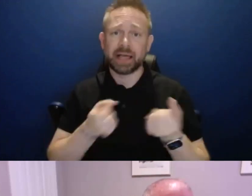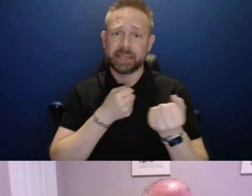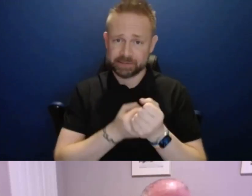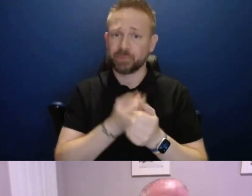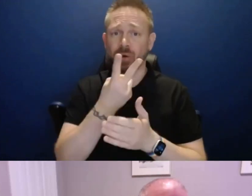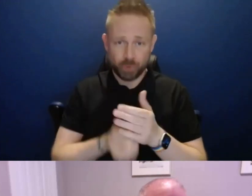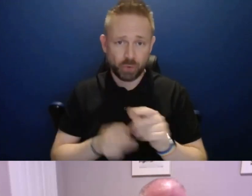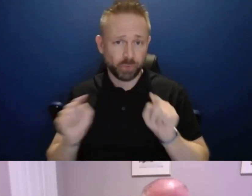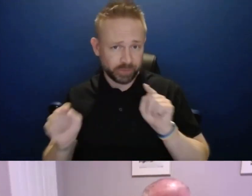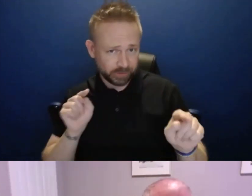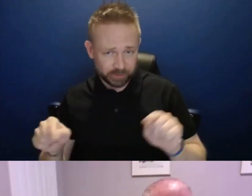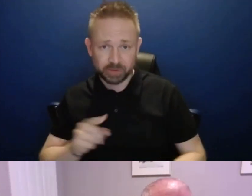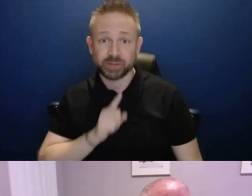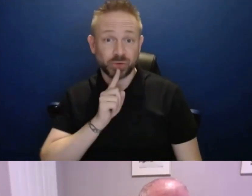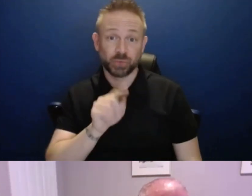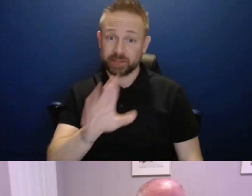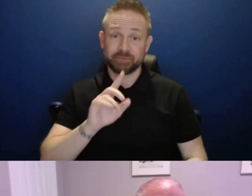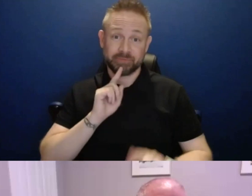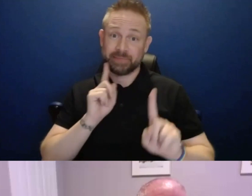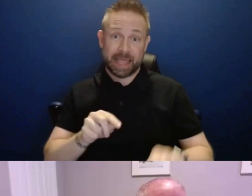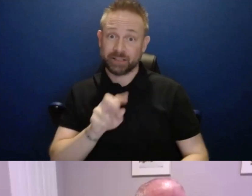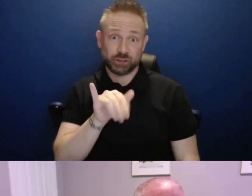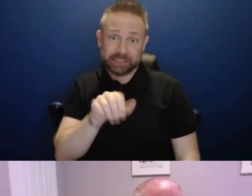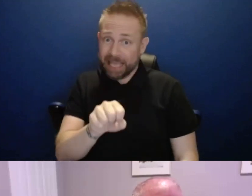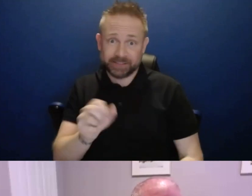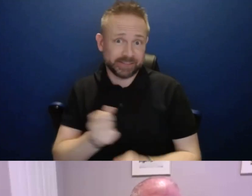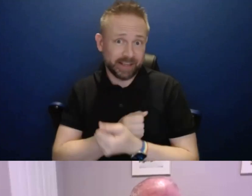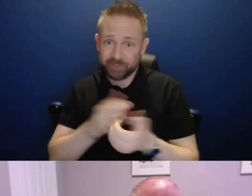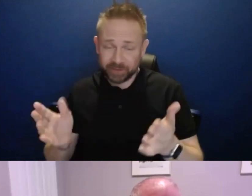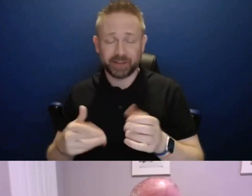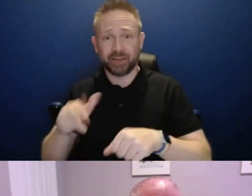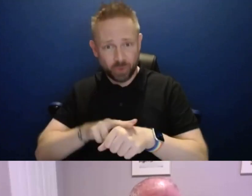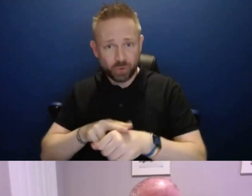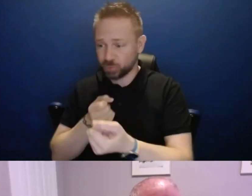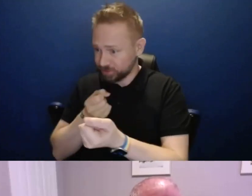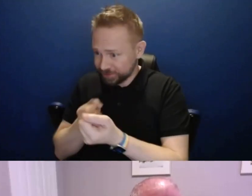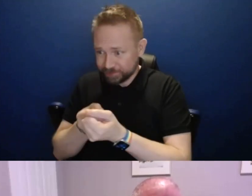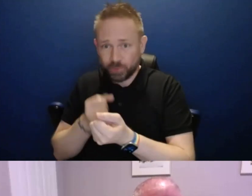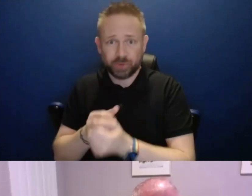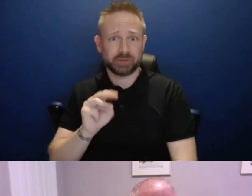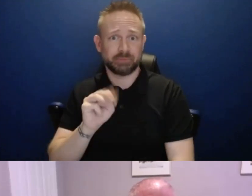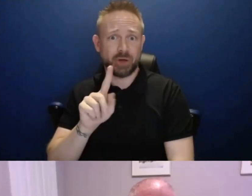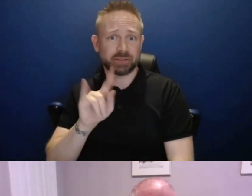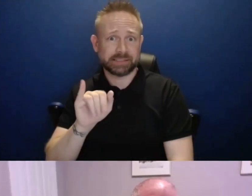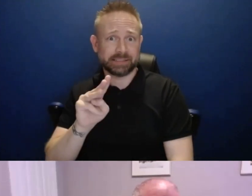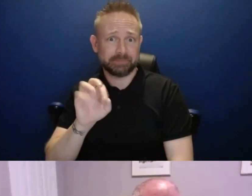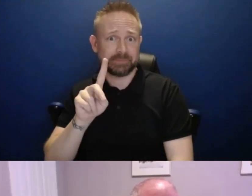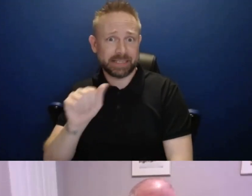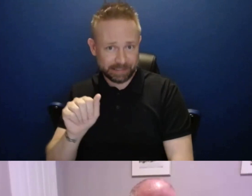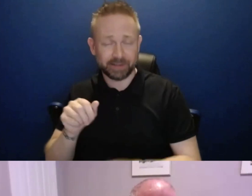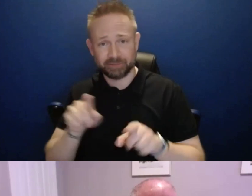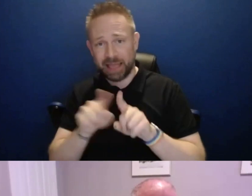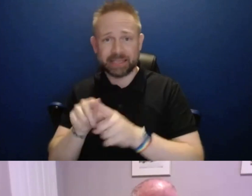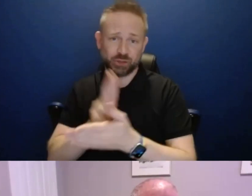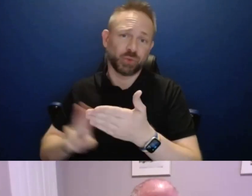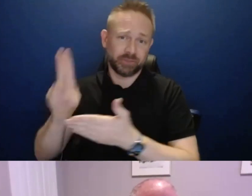yes, all along those timelines and all along those evolutions of what we're doing as an institution. So I hope that handles the small